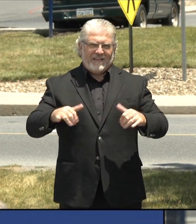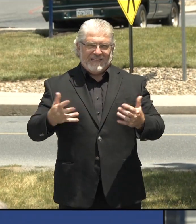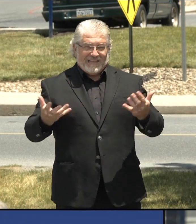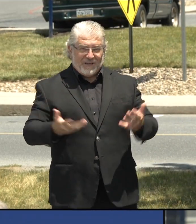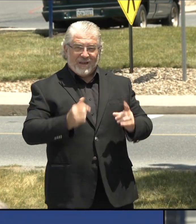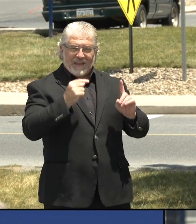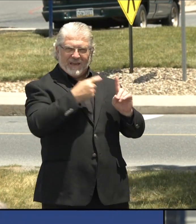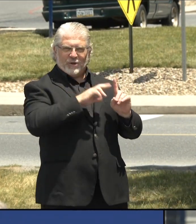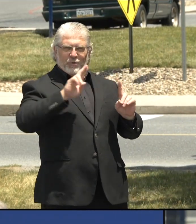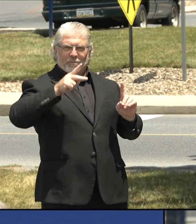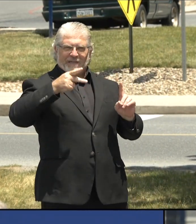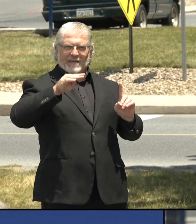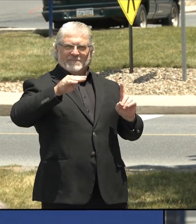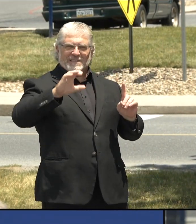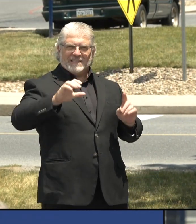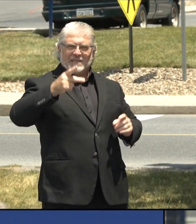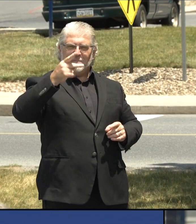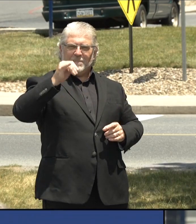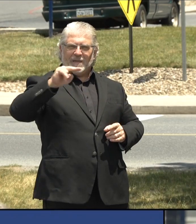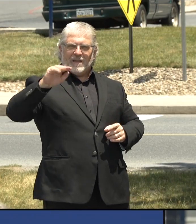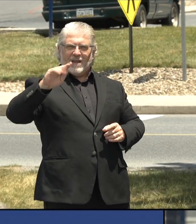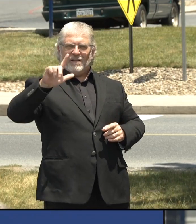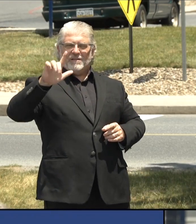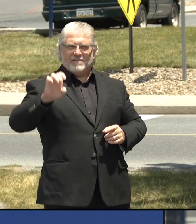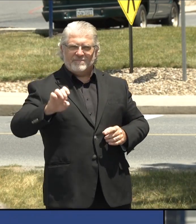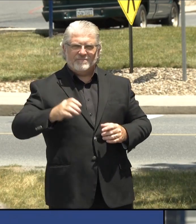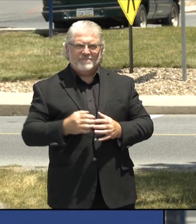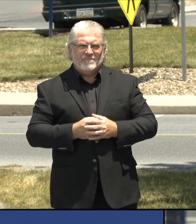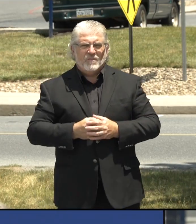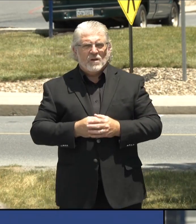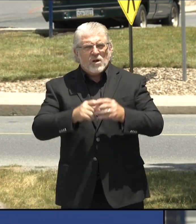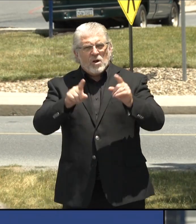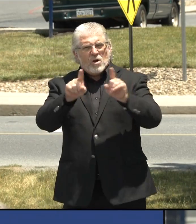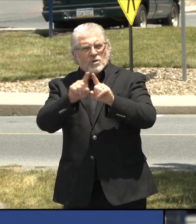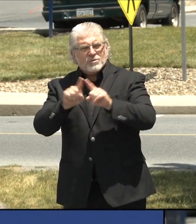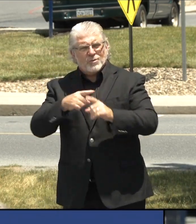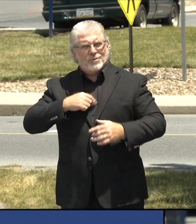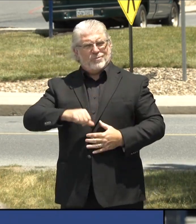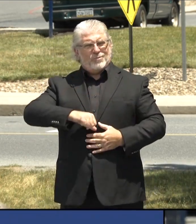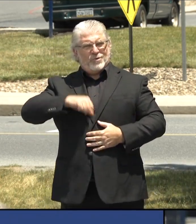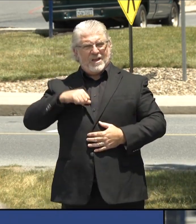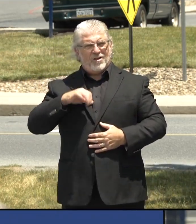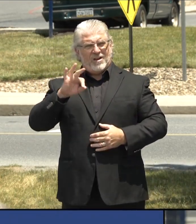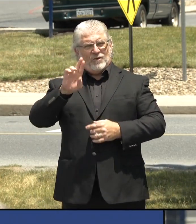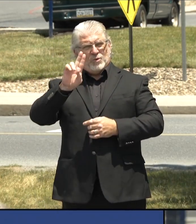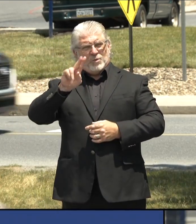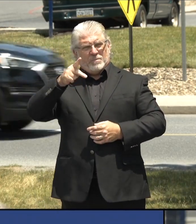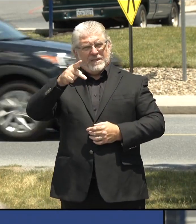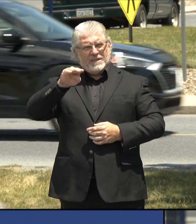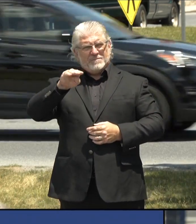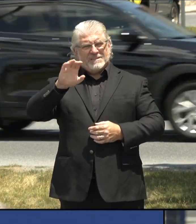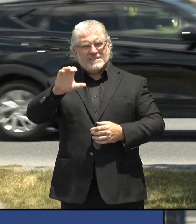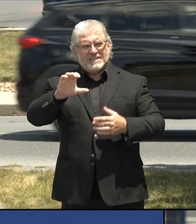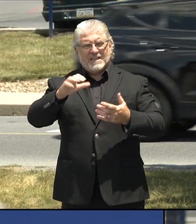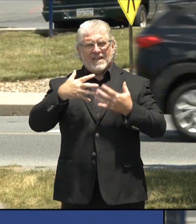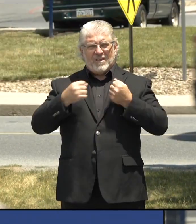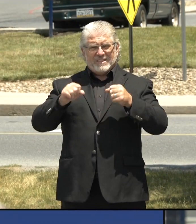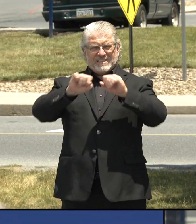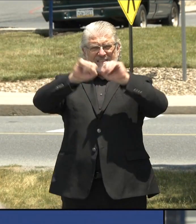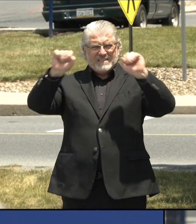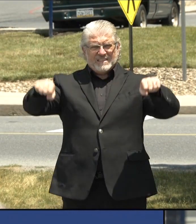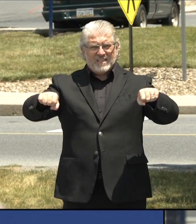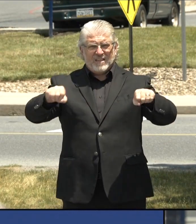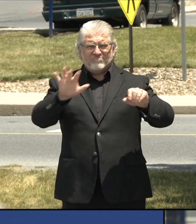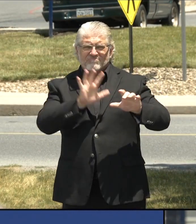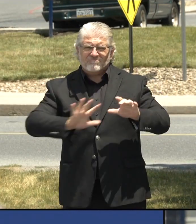Pinnacle. In addition to these developments, we're proud of UPMC's system, systemic ongoing commitment to providing